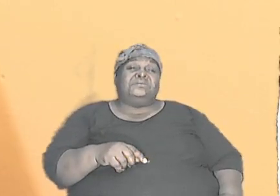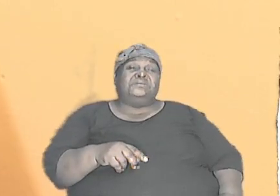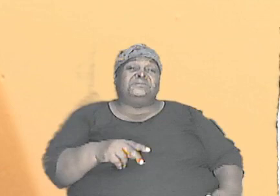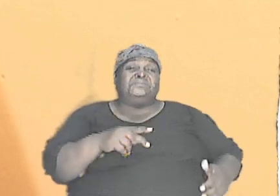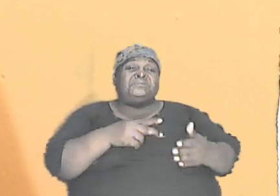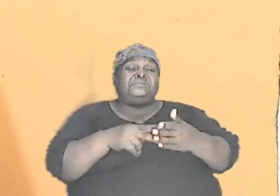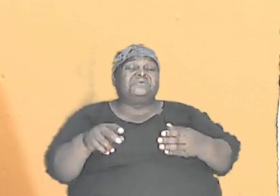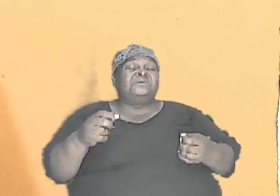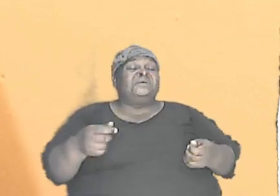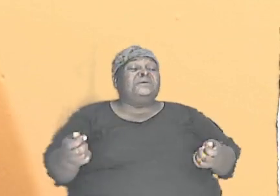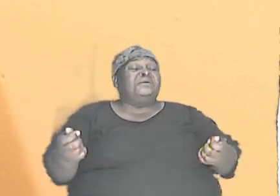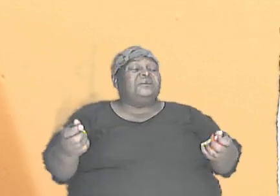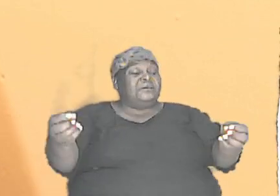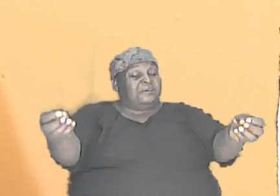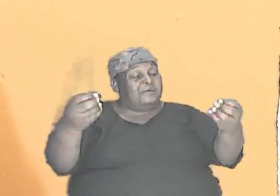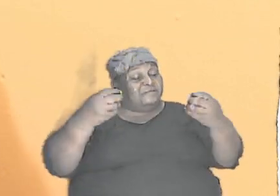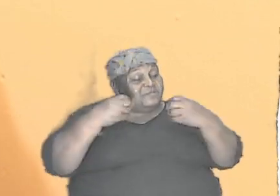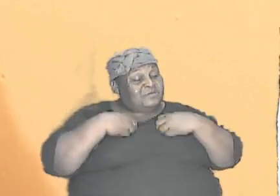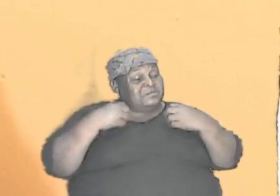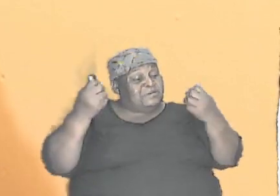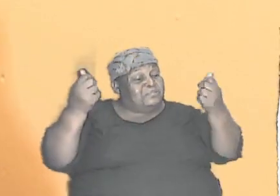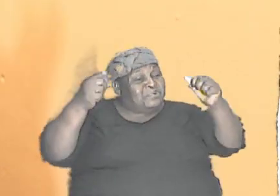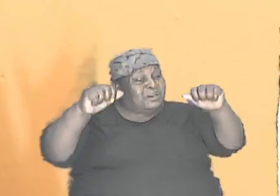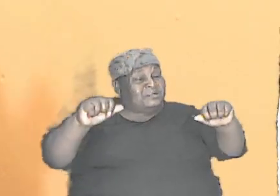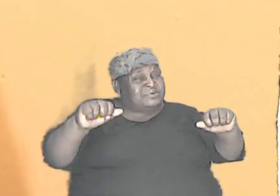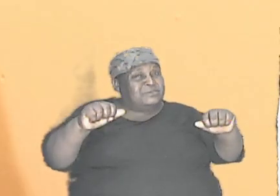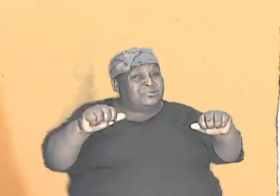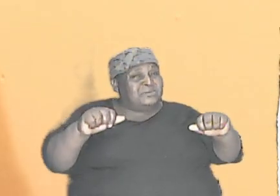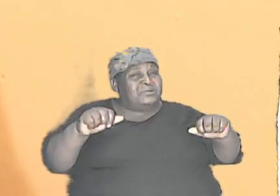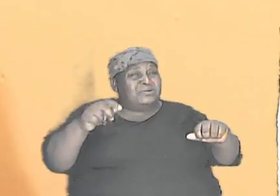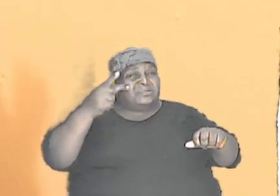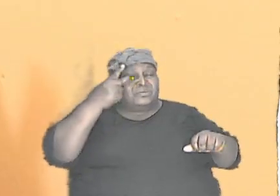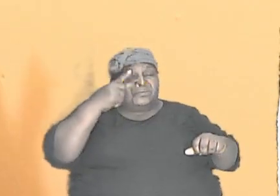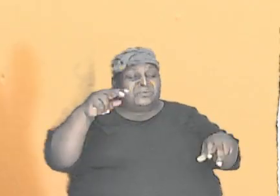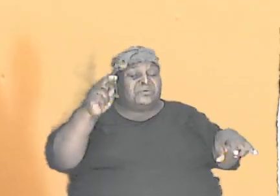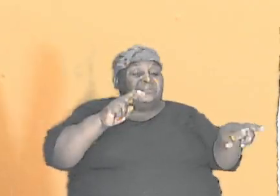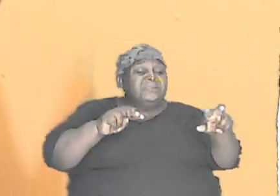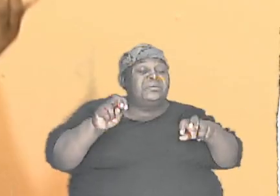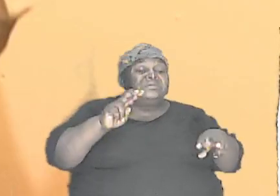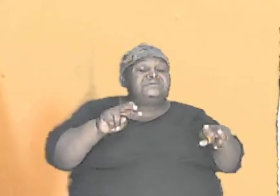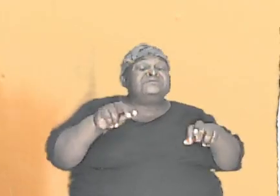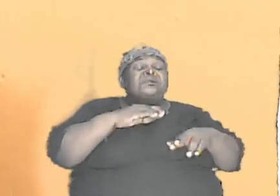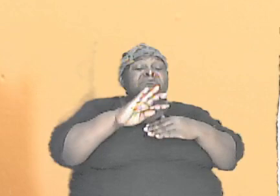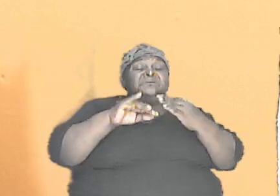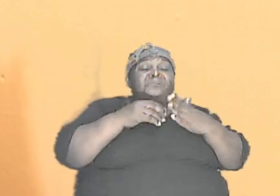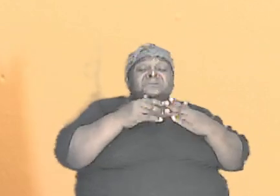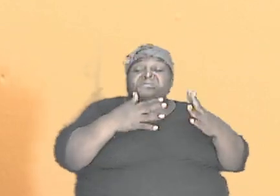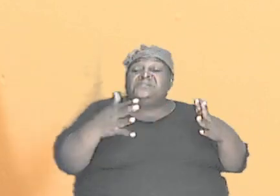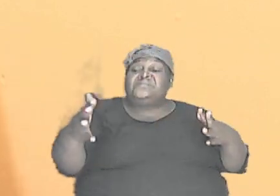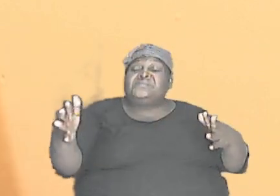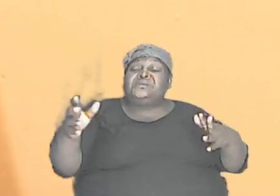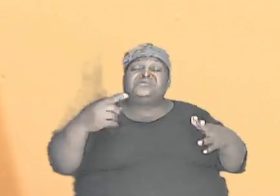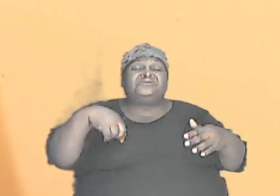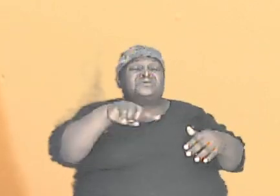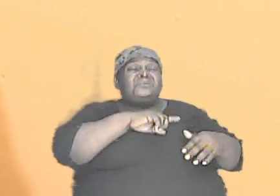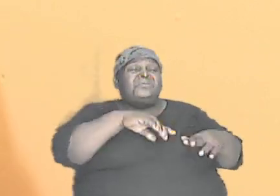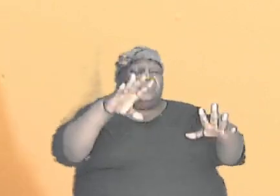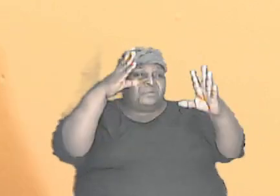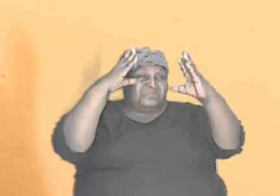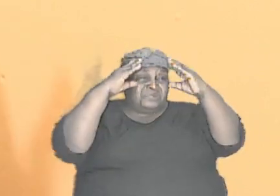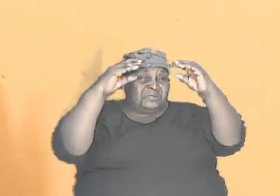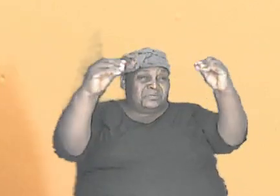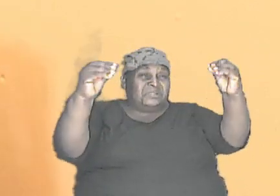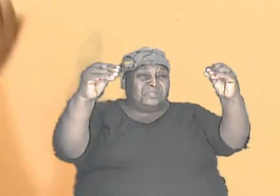and the wherewithal to look at and to examine all the things that we have been taught in the